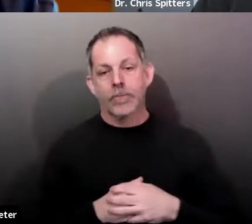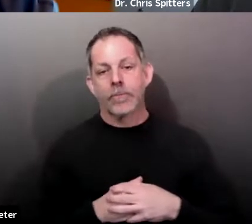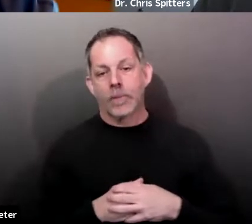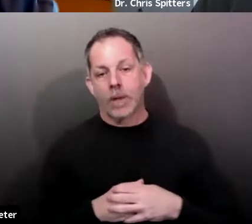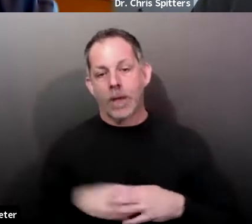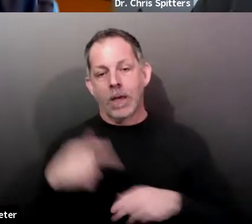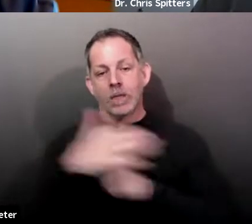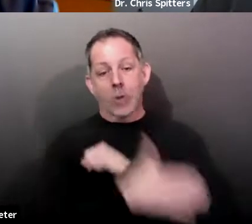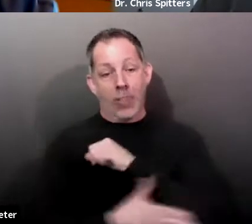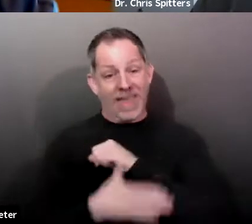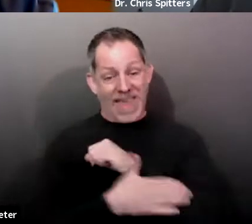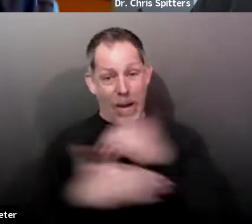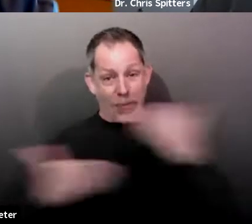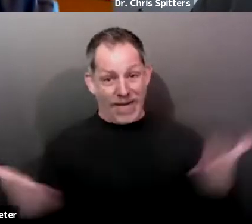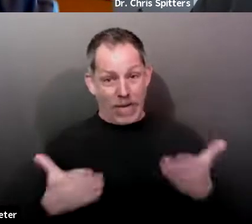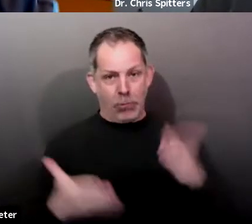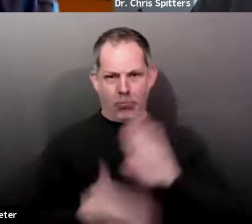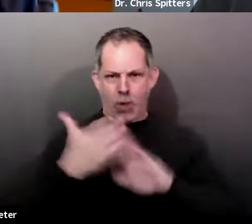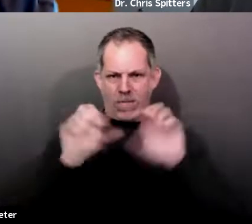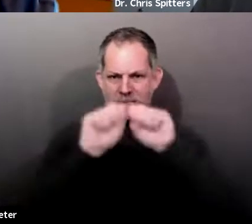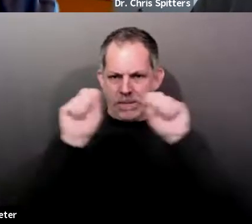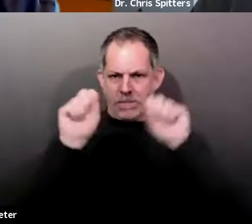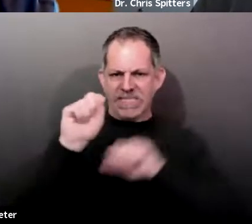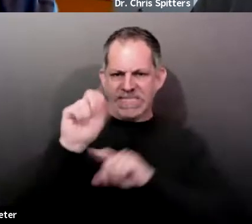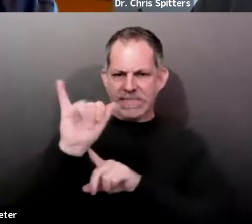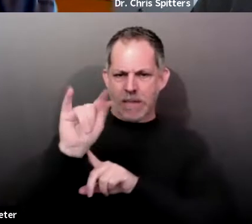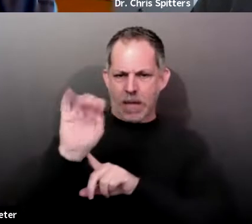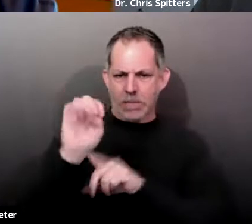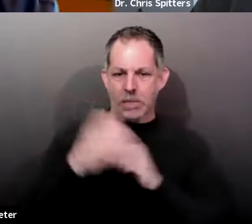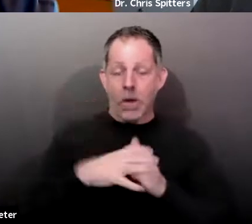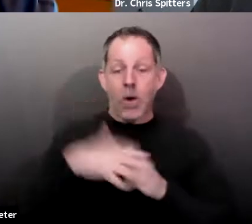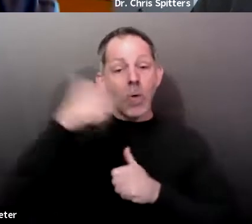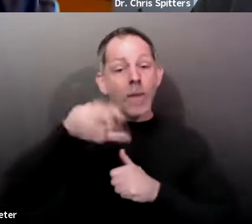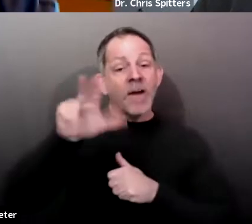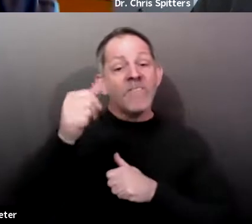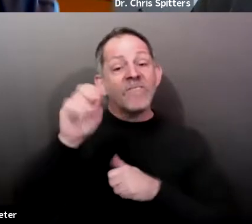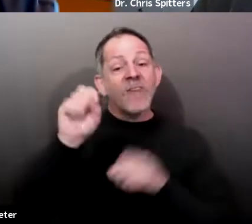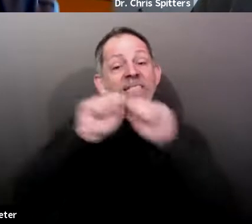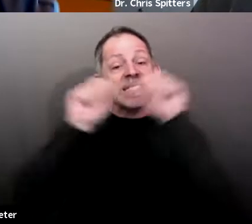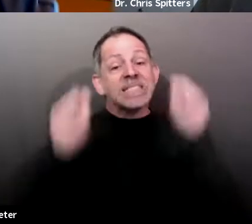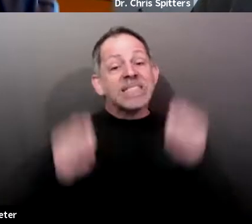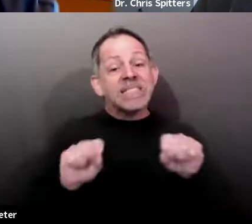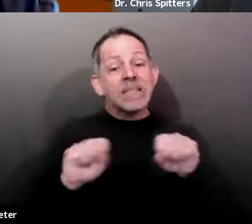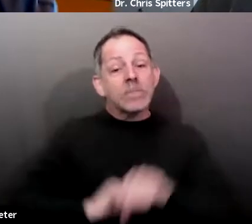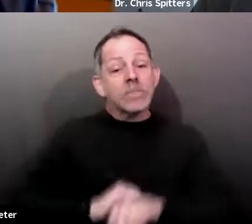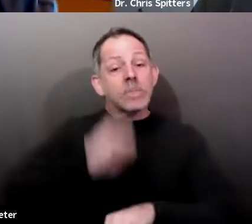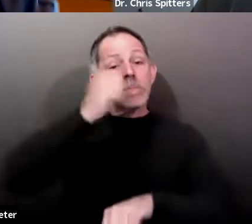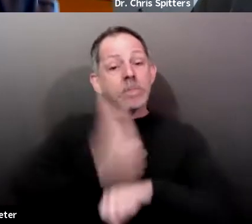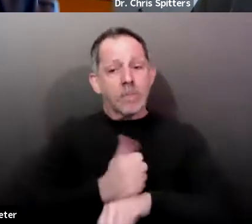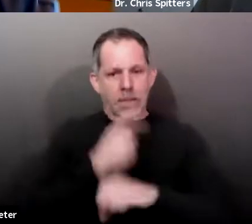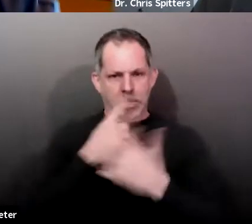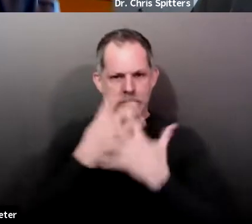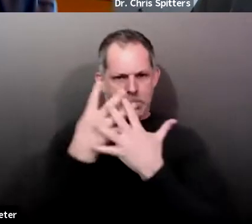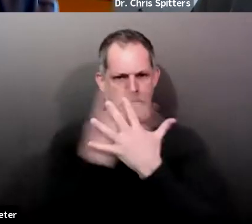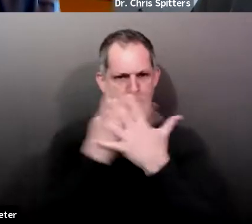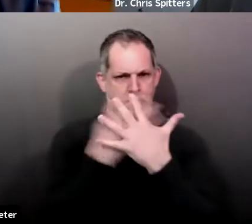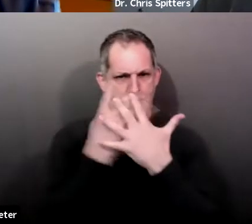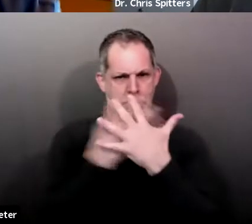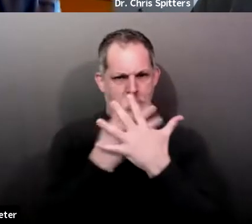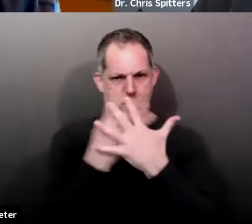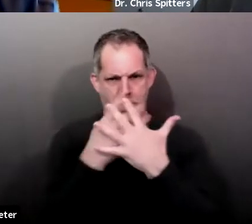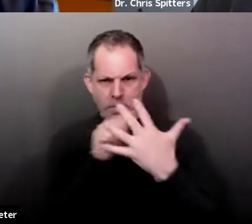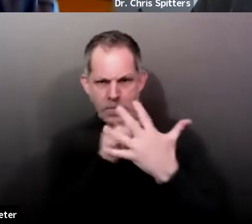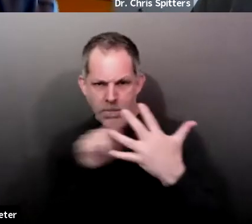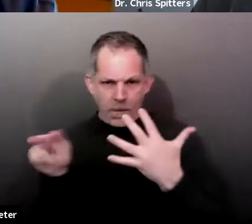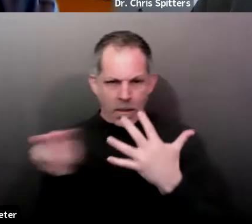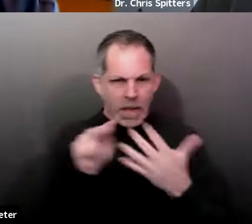remember the phasing system has really been set up to make sure that the most vulnerable, uh, get, uh, treated and